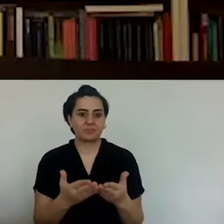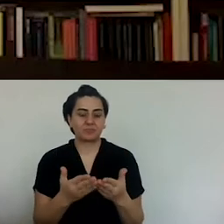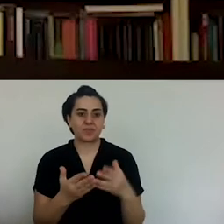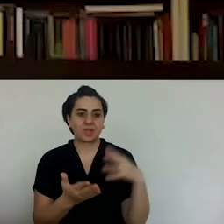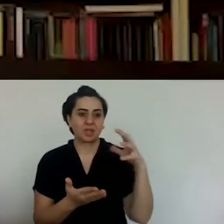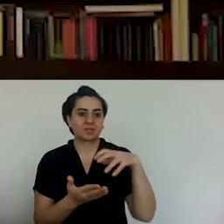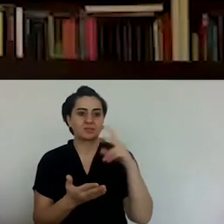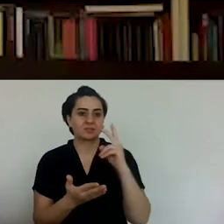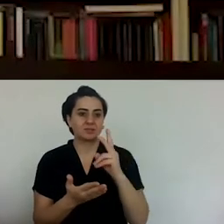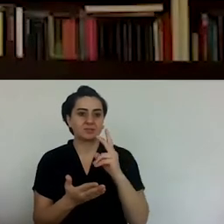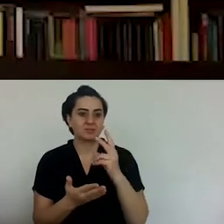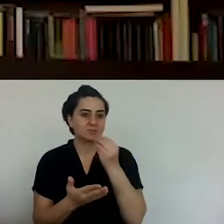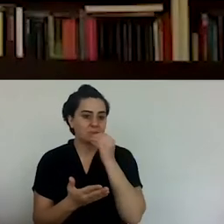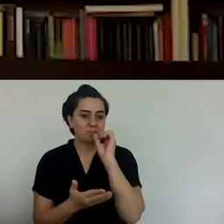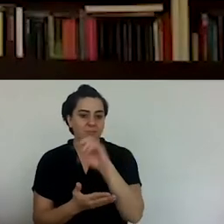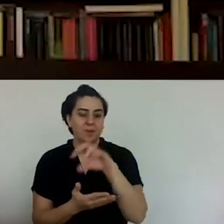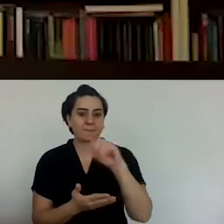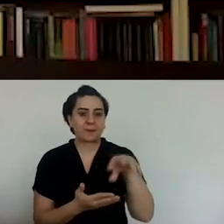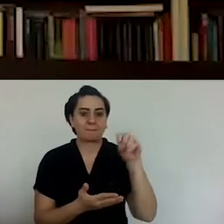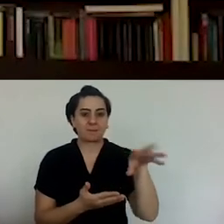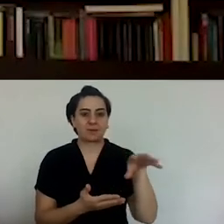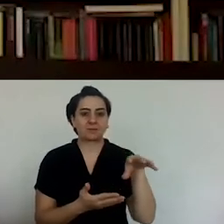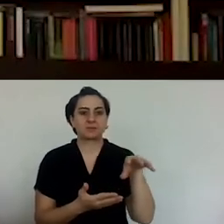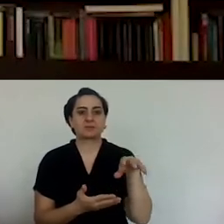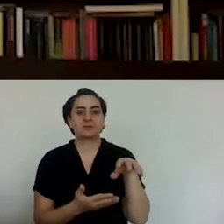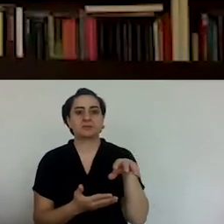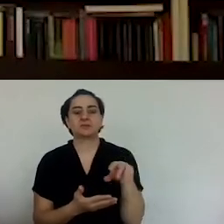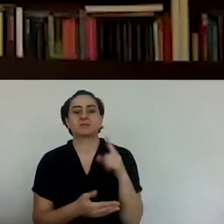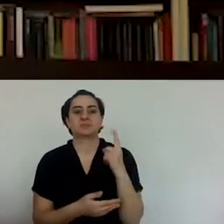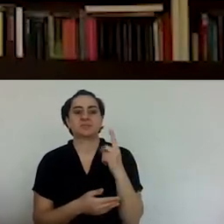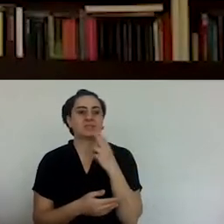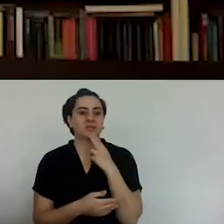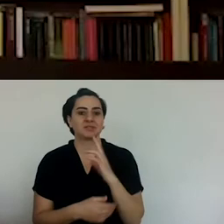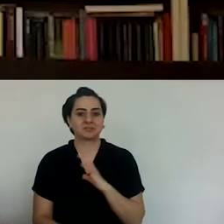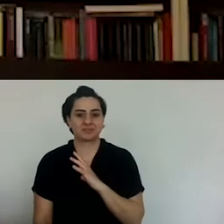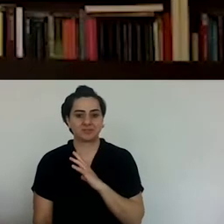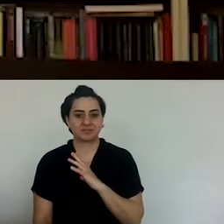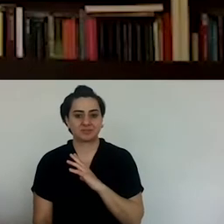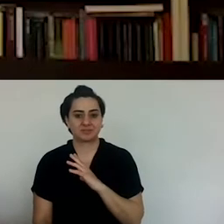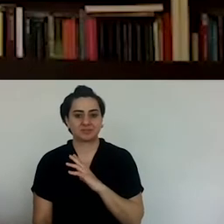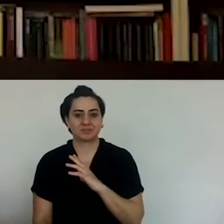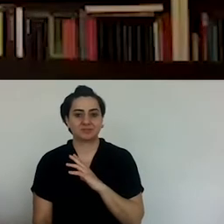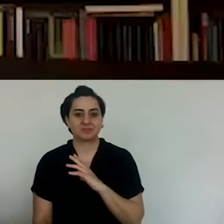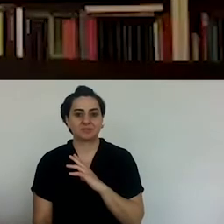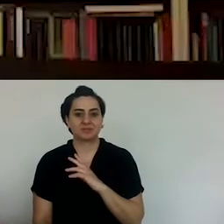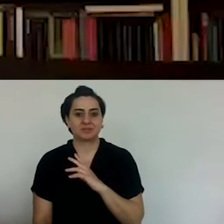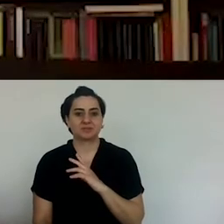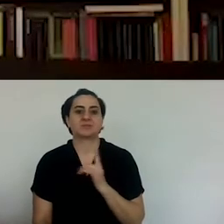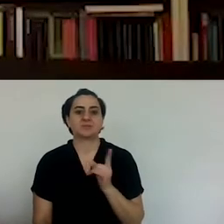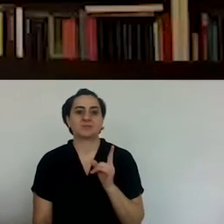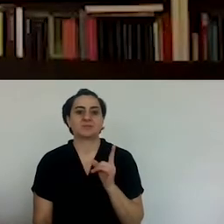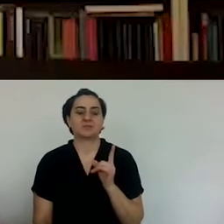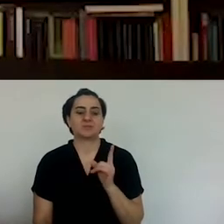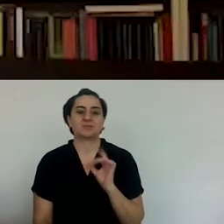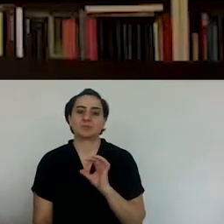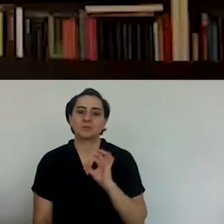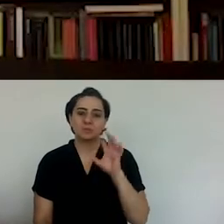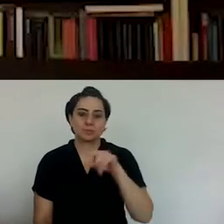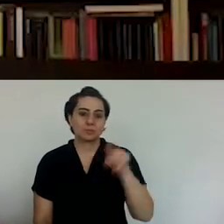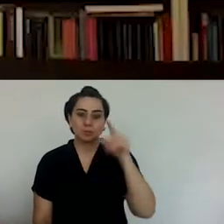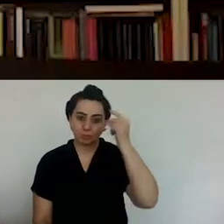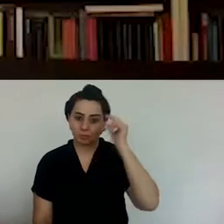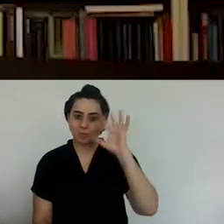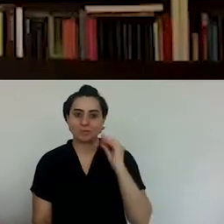cats and dogs there. For example, in our island, Haybeliada, there